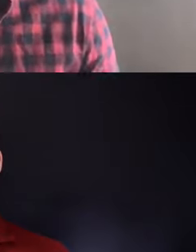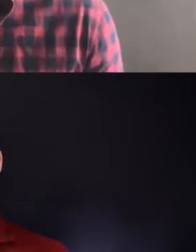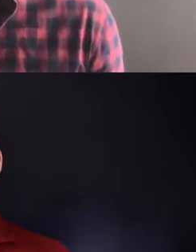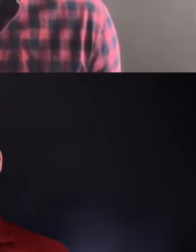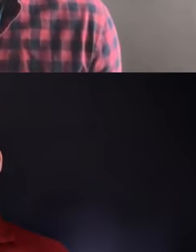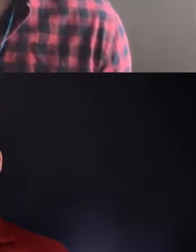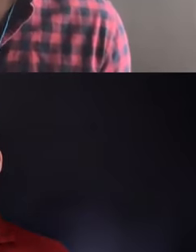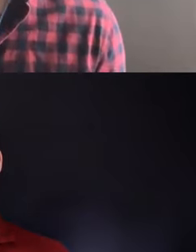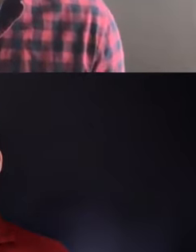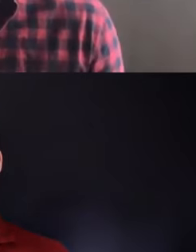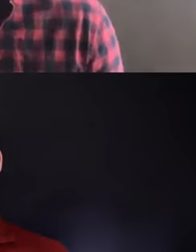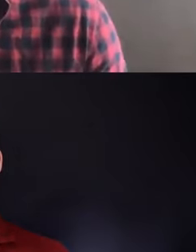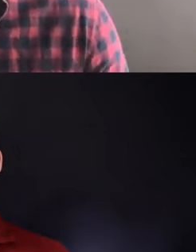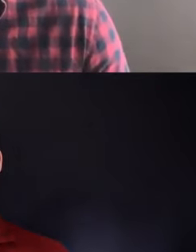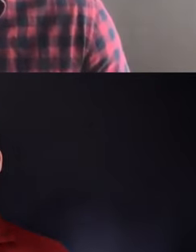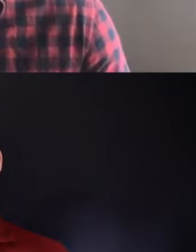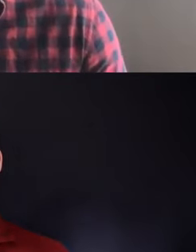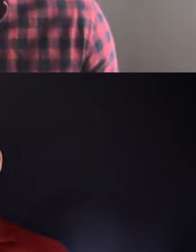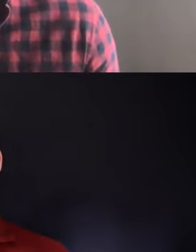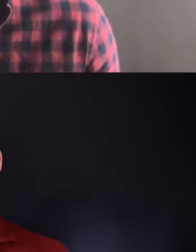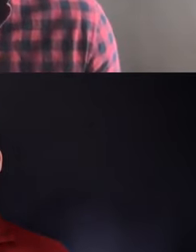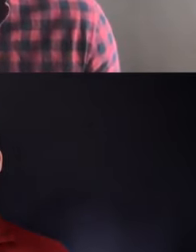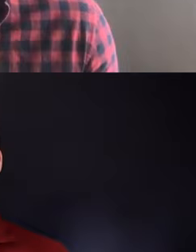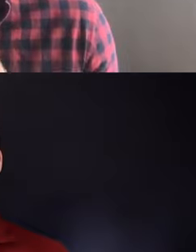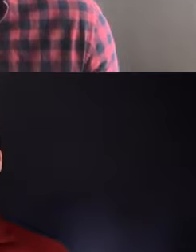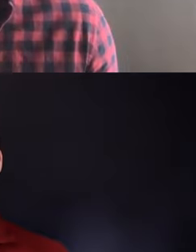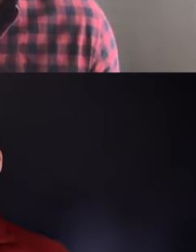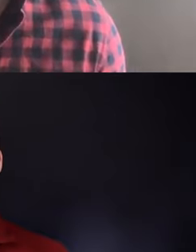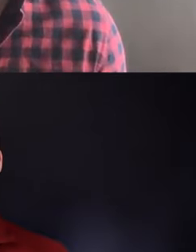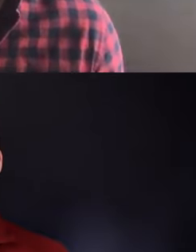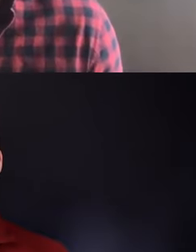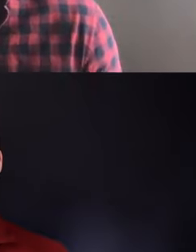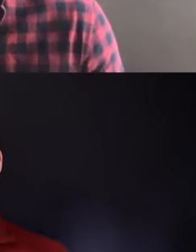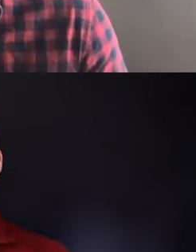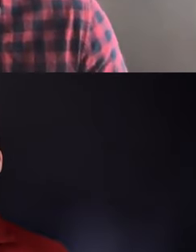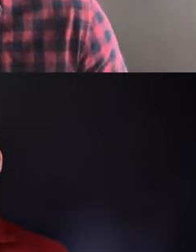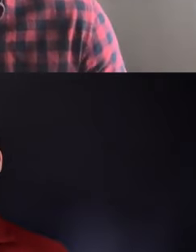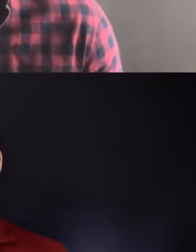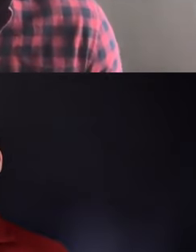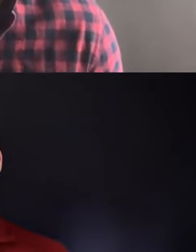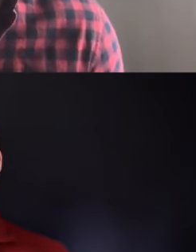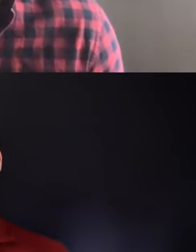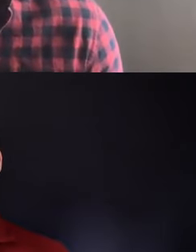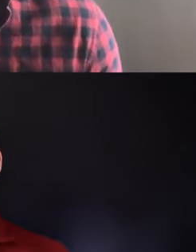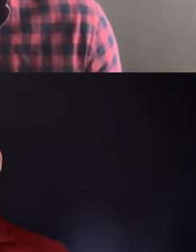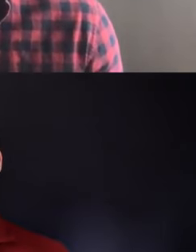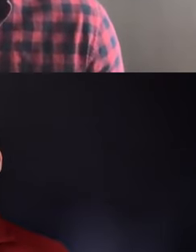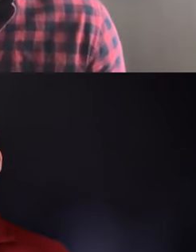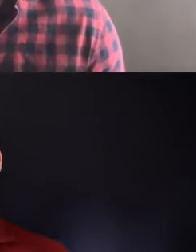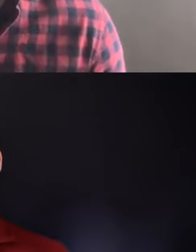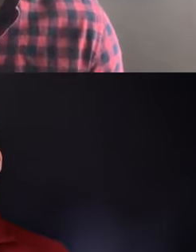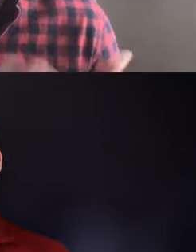Gladys describes herself as a community-based language researcher with interests in Quechua phonology,